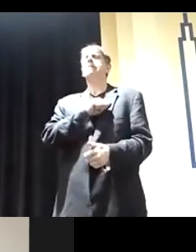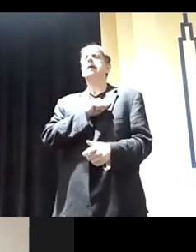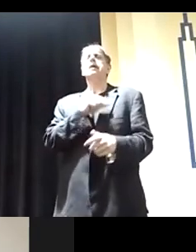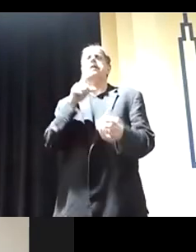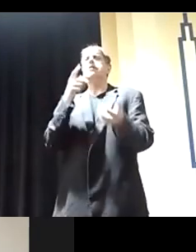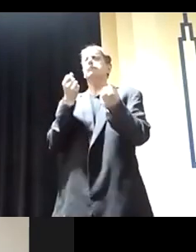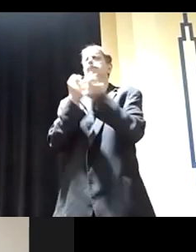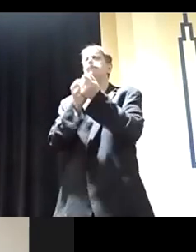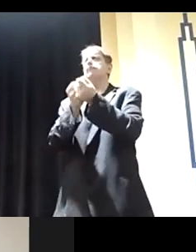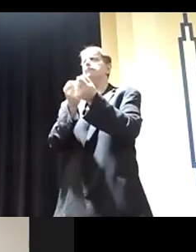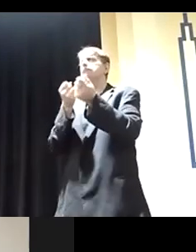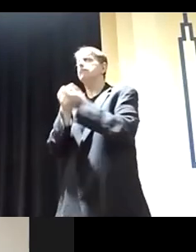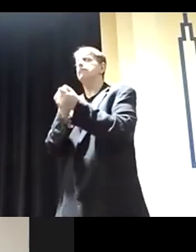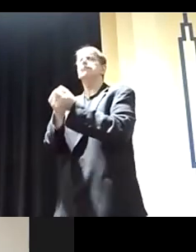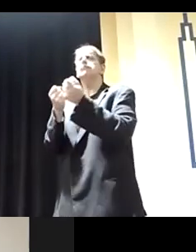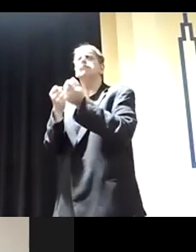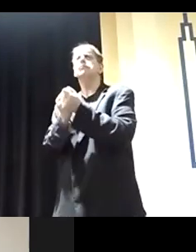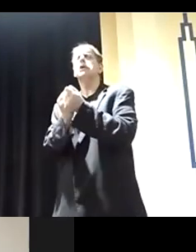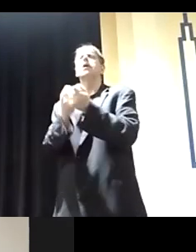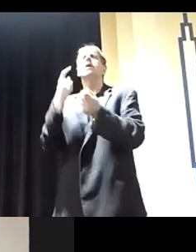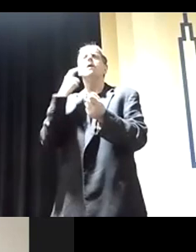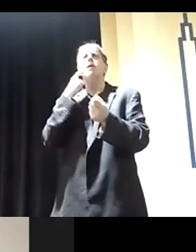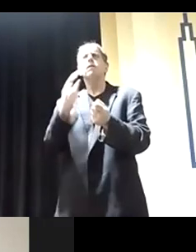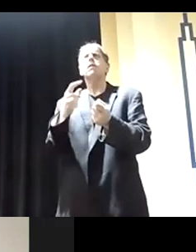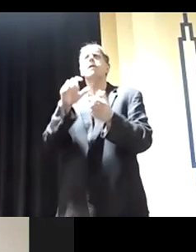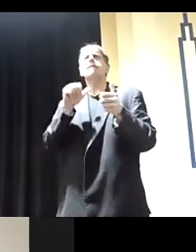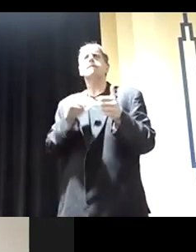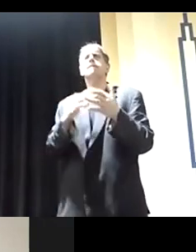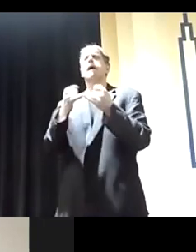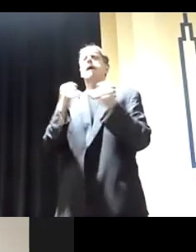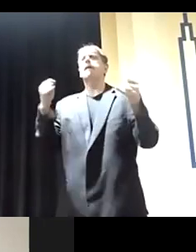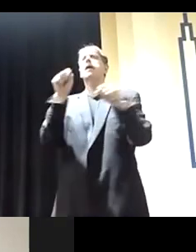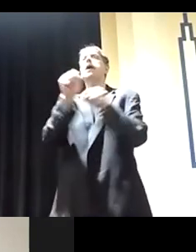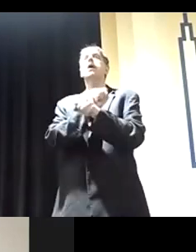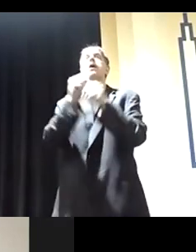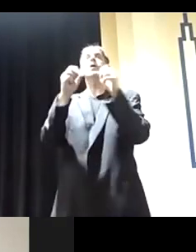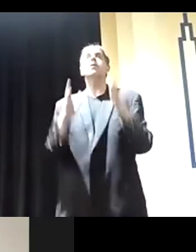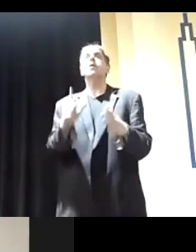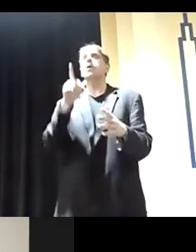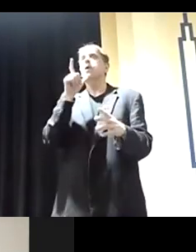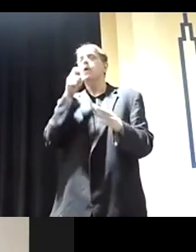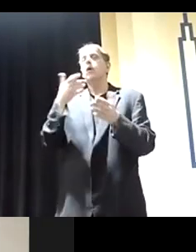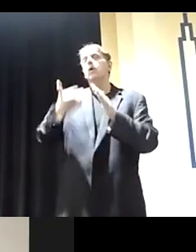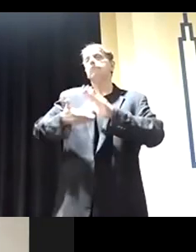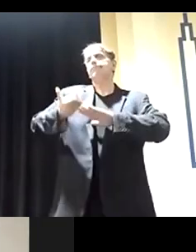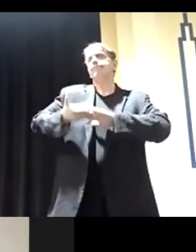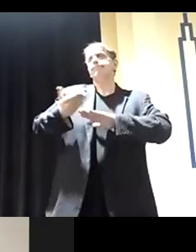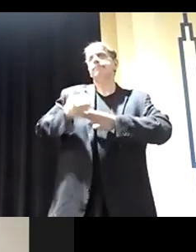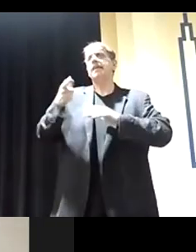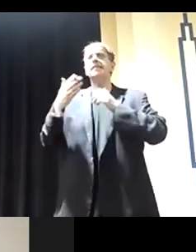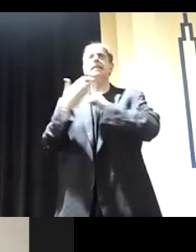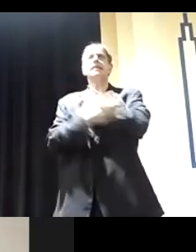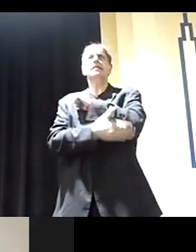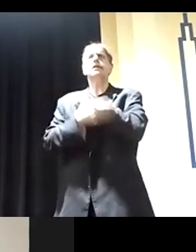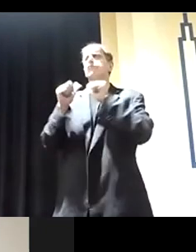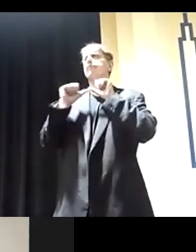outspoken and standing up for frontline workers who moved this country, allowed this country to continue to move and